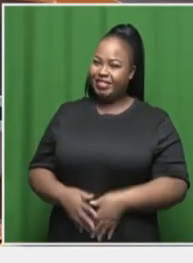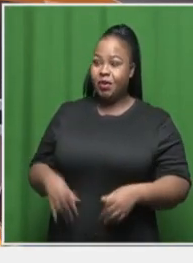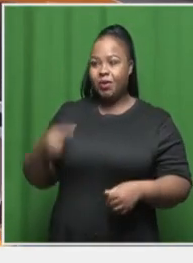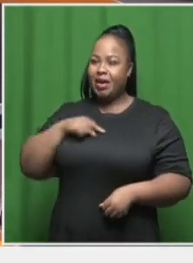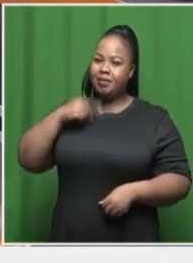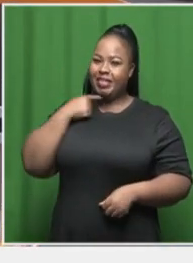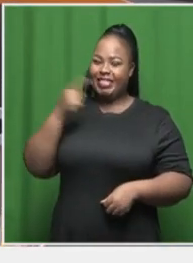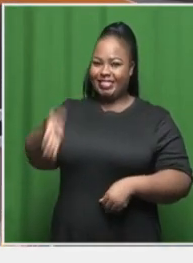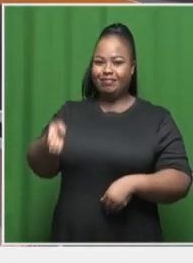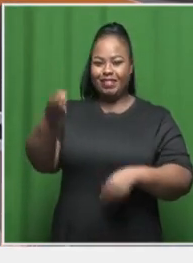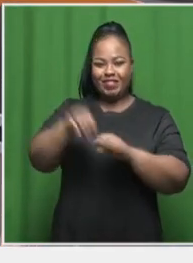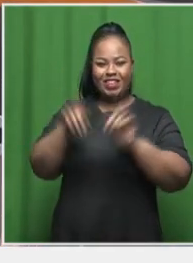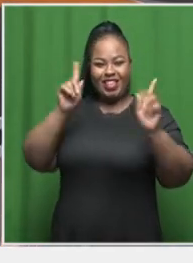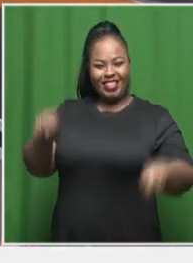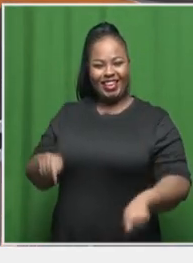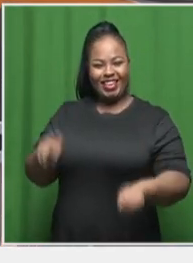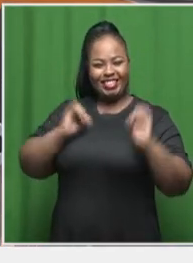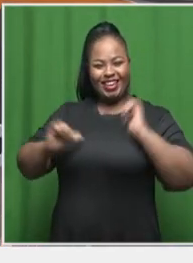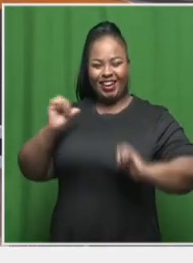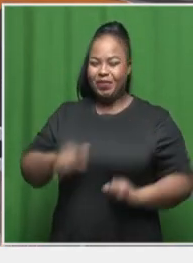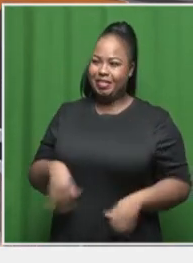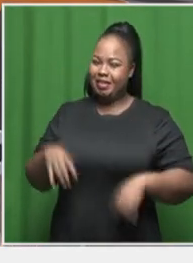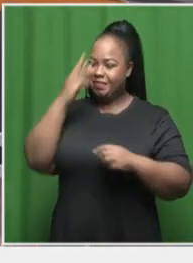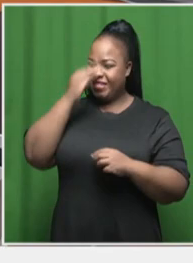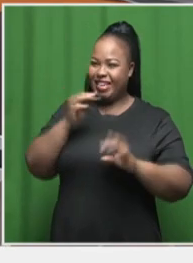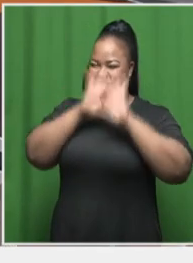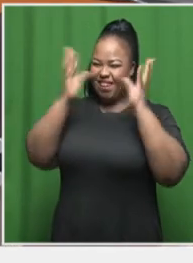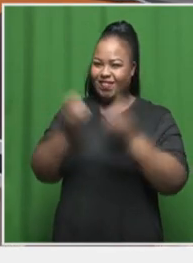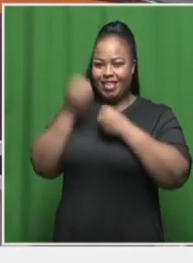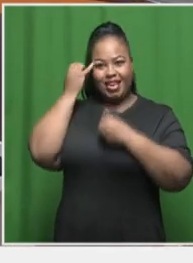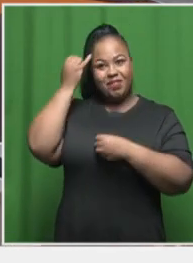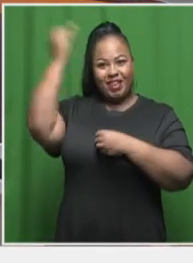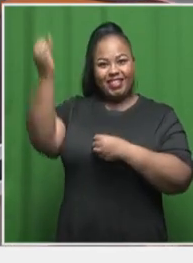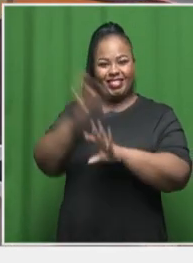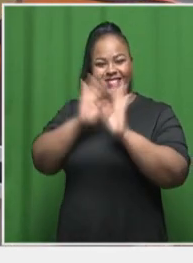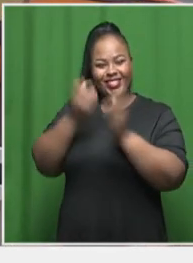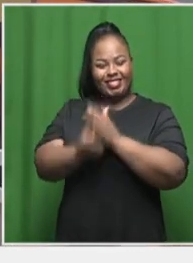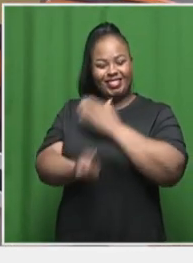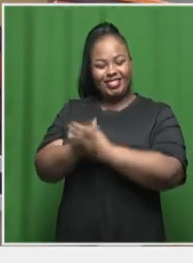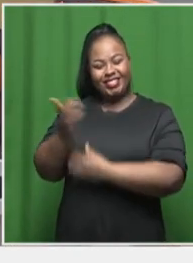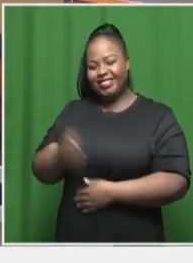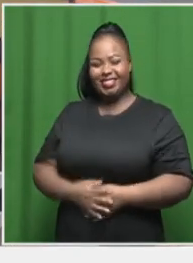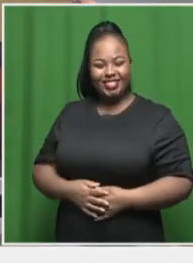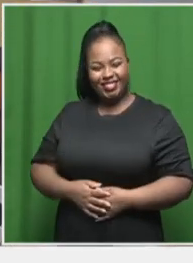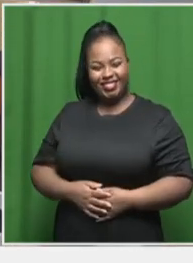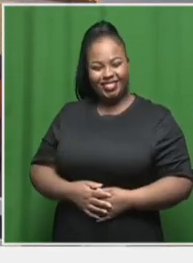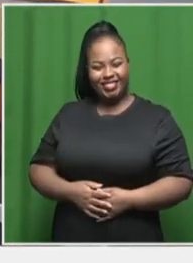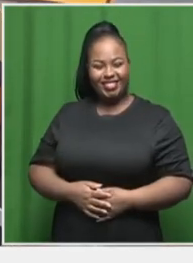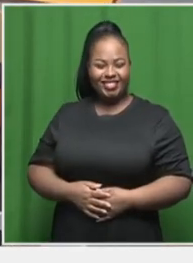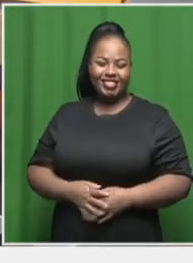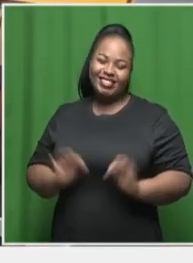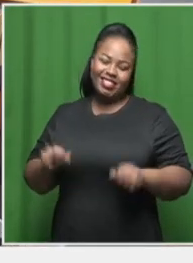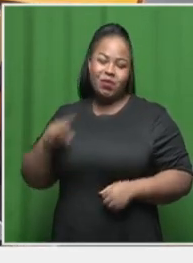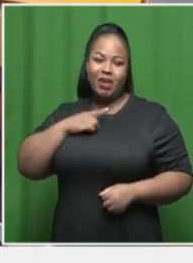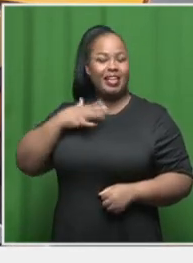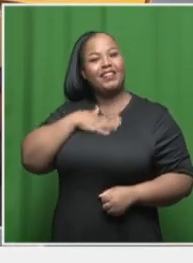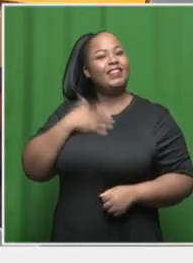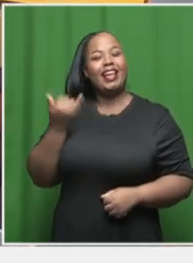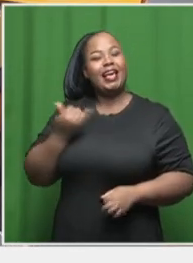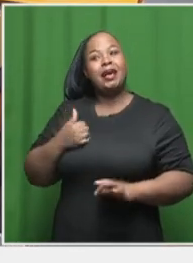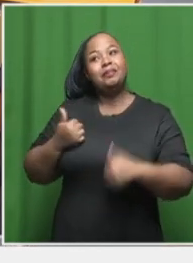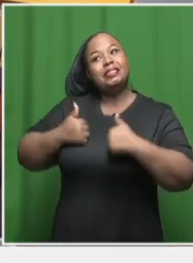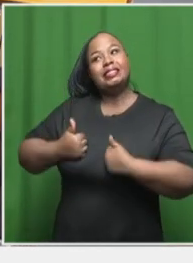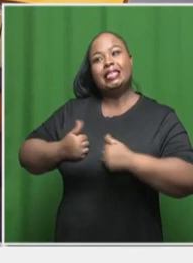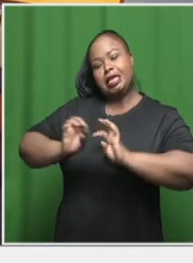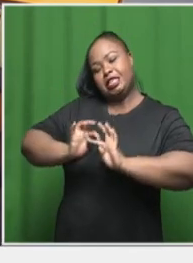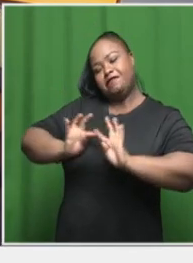taken me to the theater. I can just picture whatever is happening because I feel like I'm sitting at